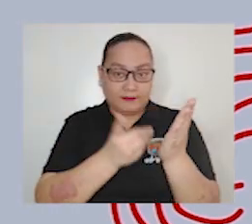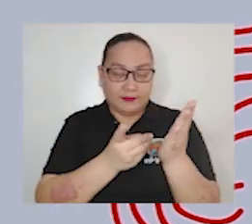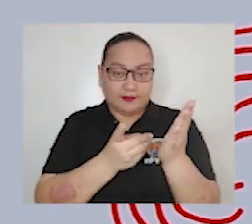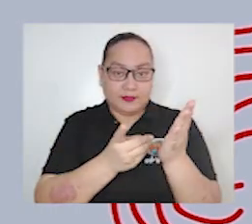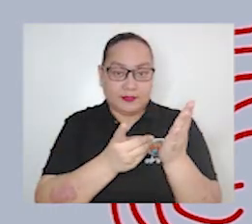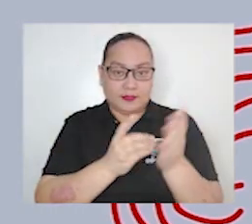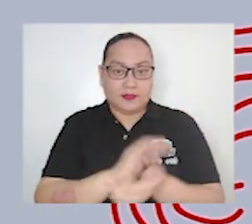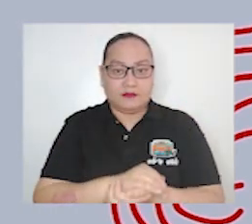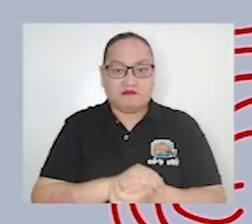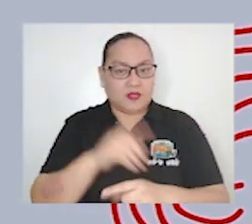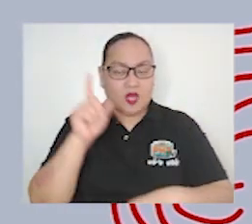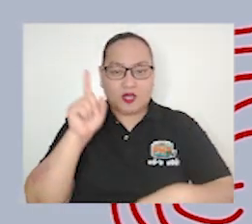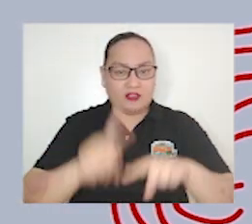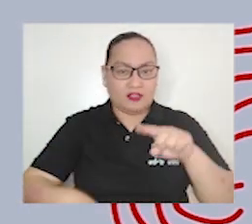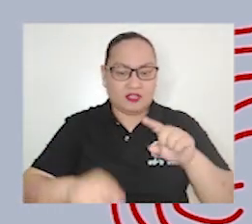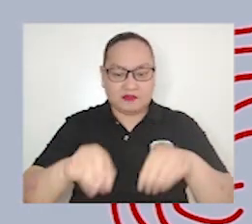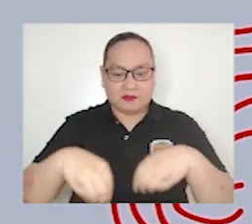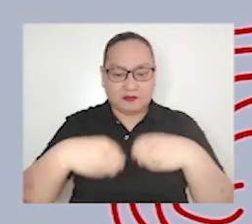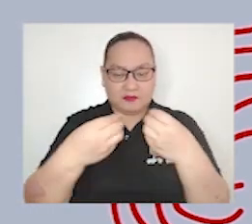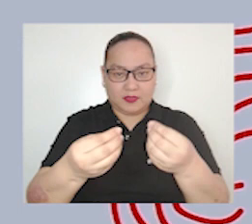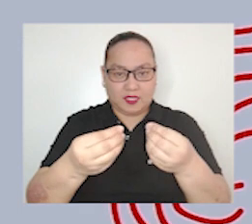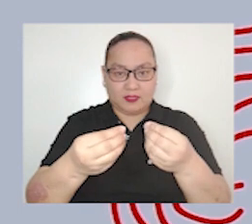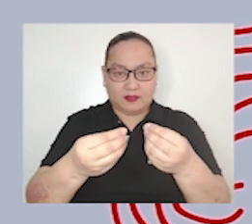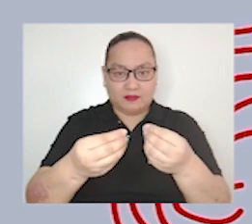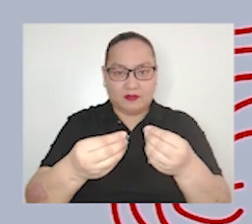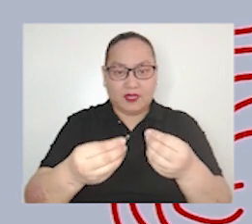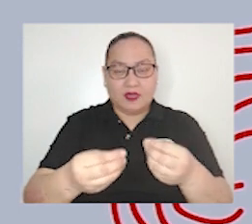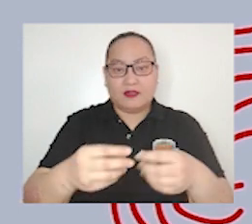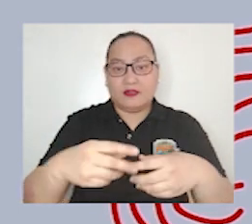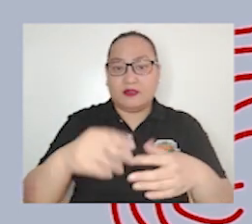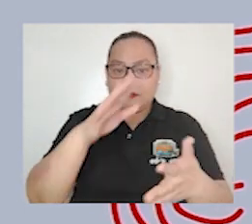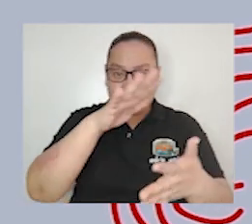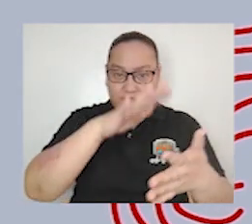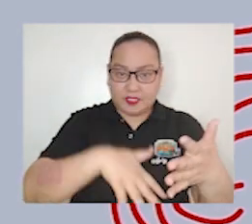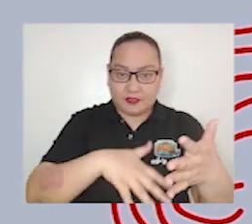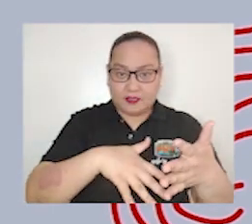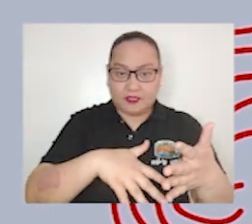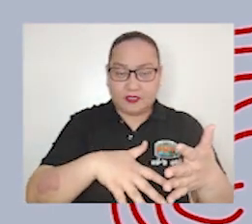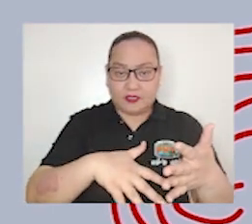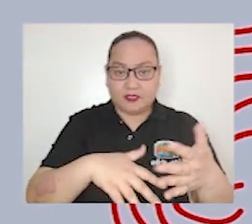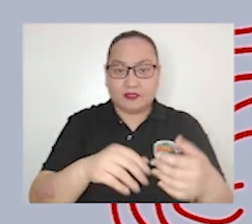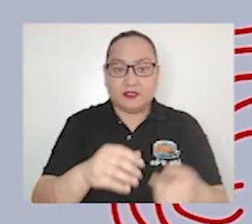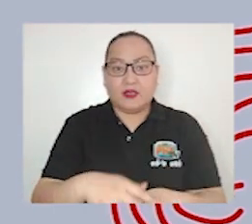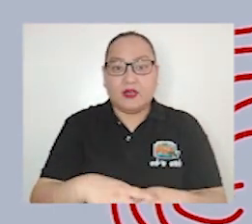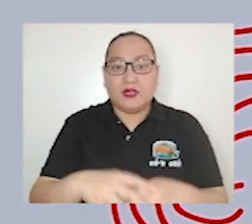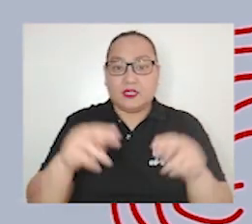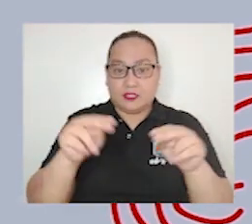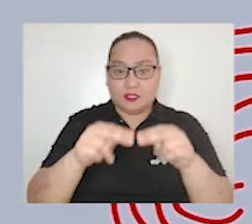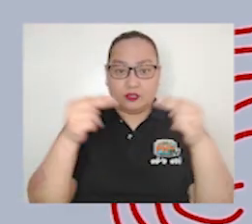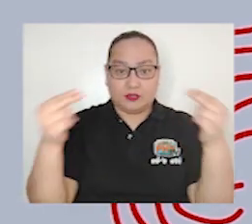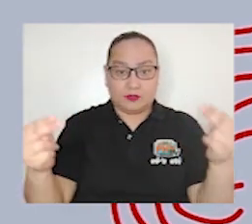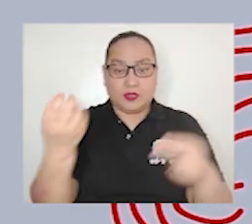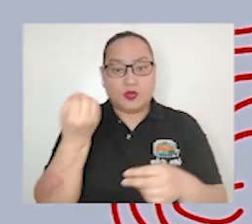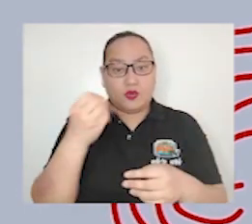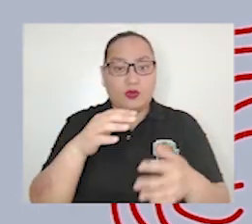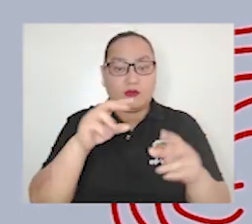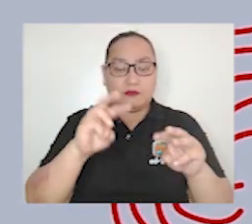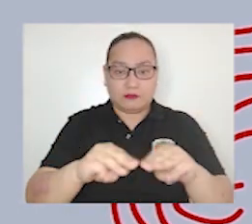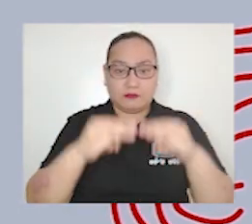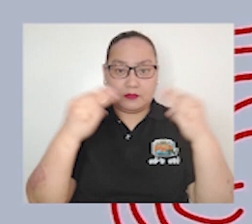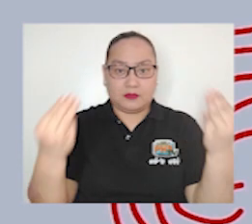You cannot just put an article in any part of a newspaper or a magazine